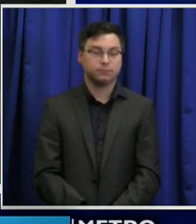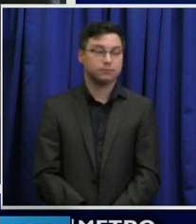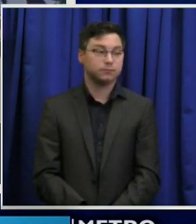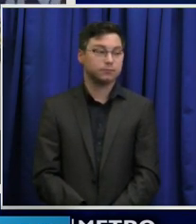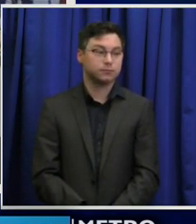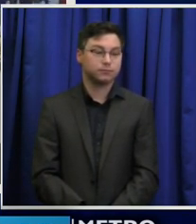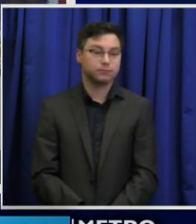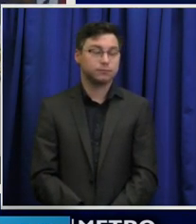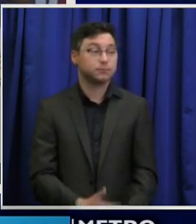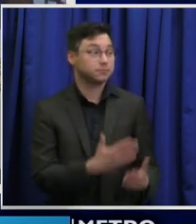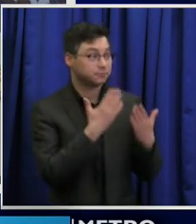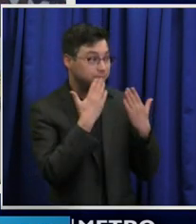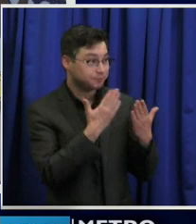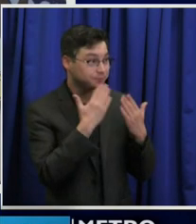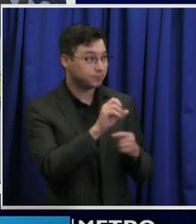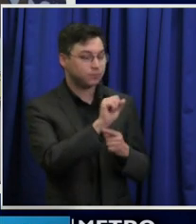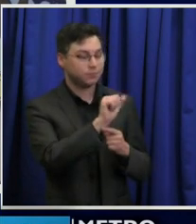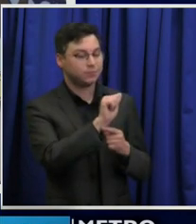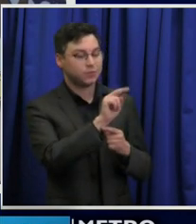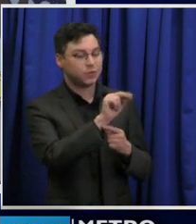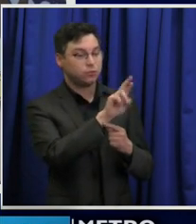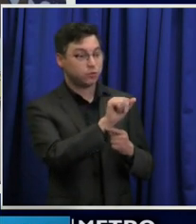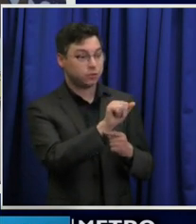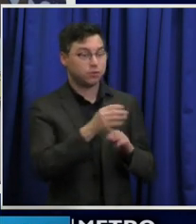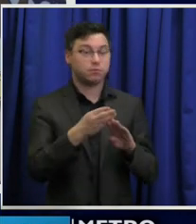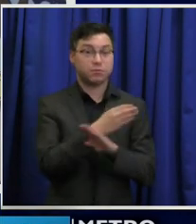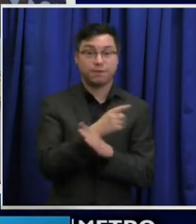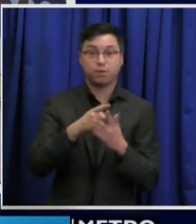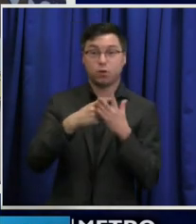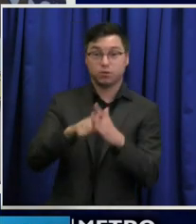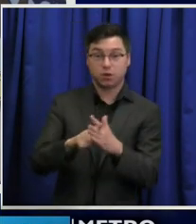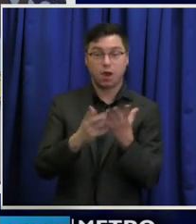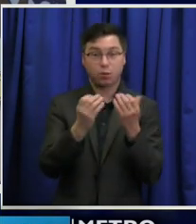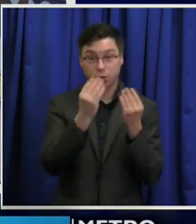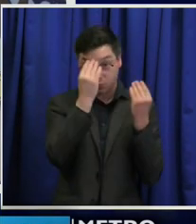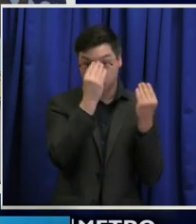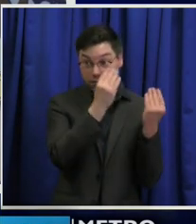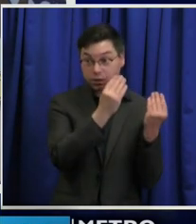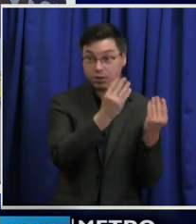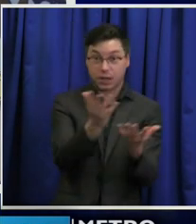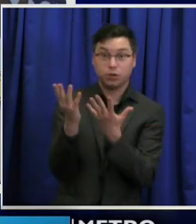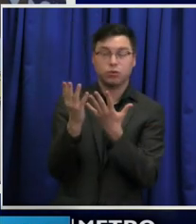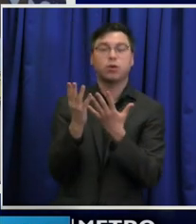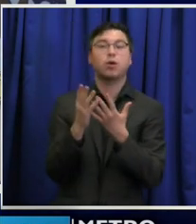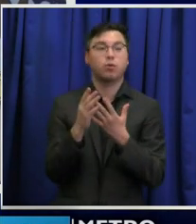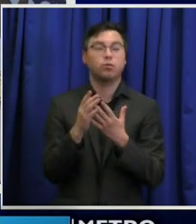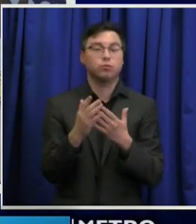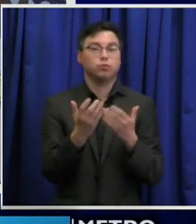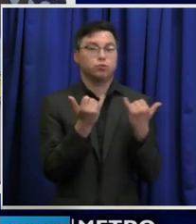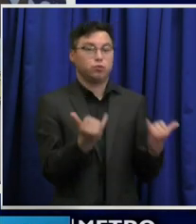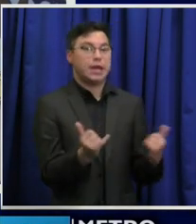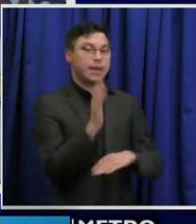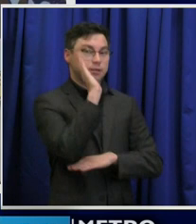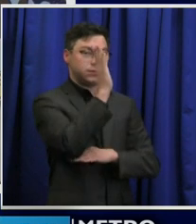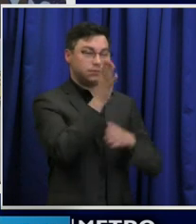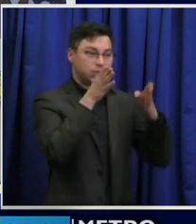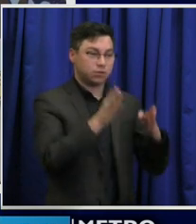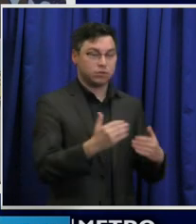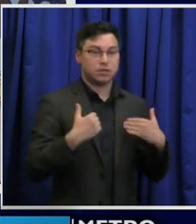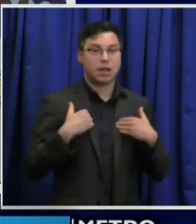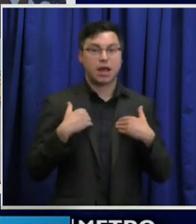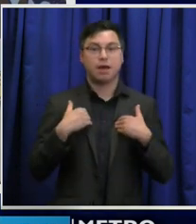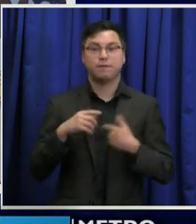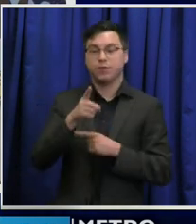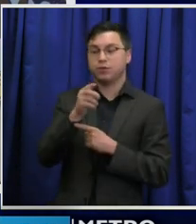Thank you, Sandra. Before we start, would like to also let you know that in addition to today's speakers, have Director Chief